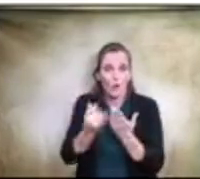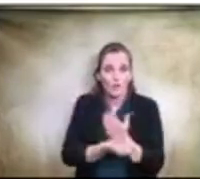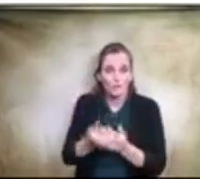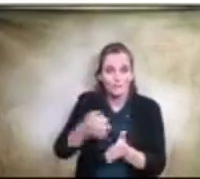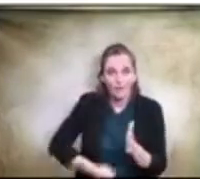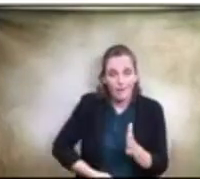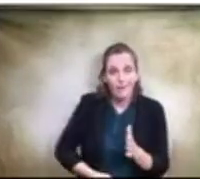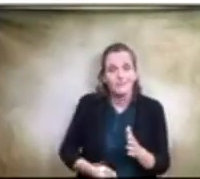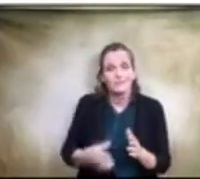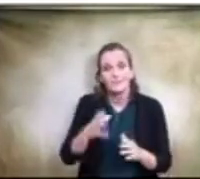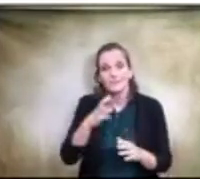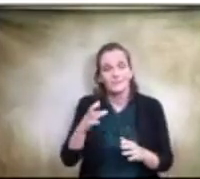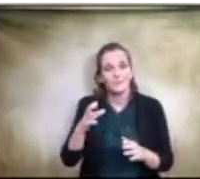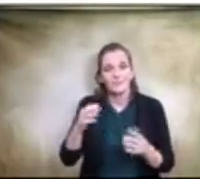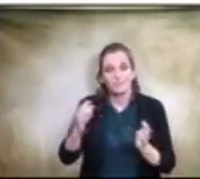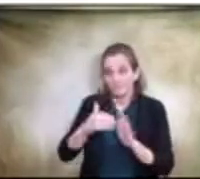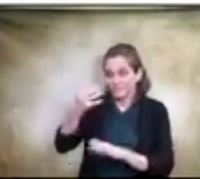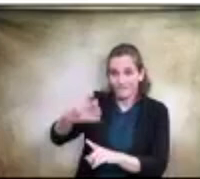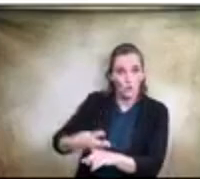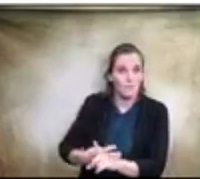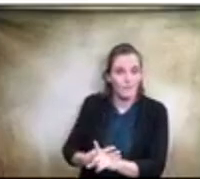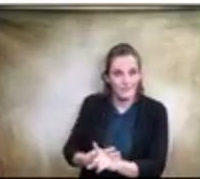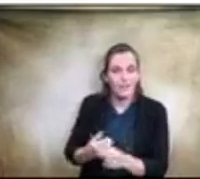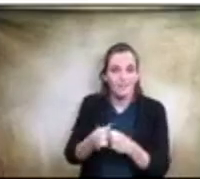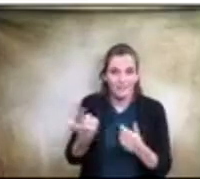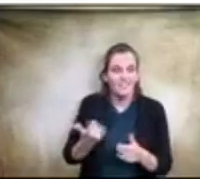12 months down the line that there is an inflation cost.